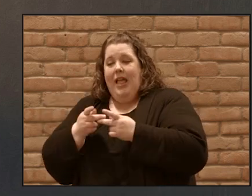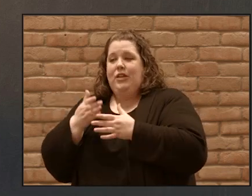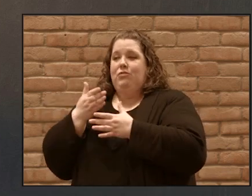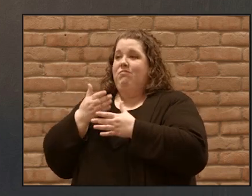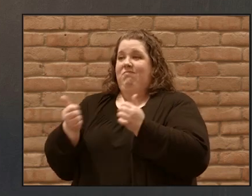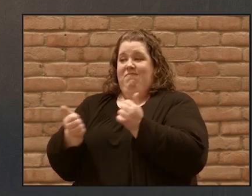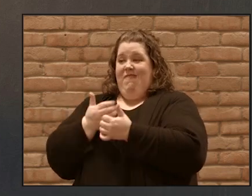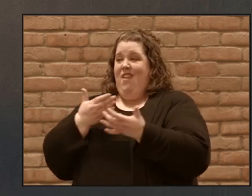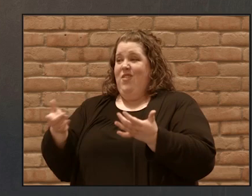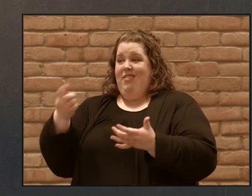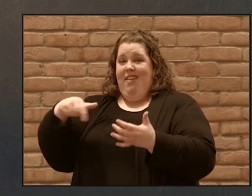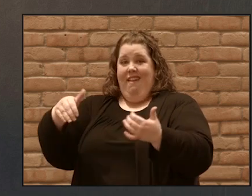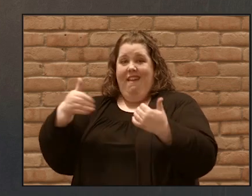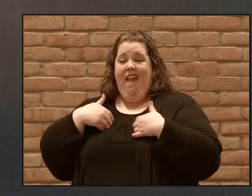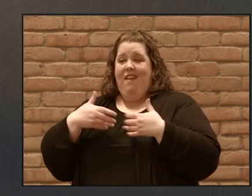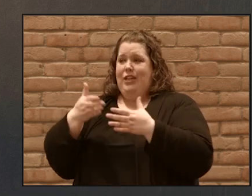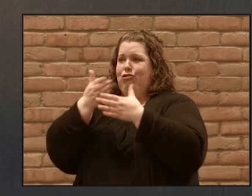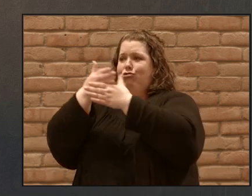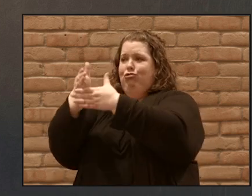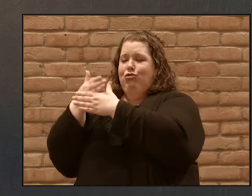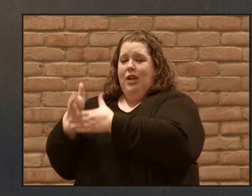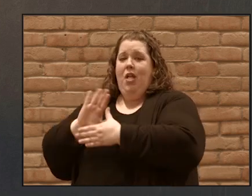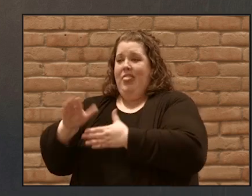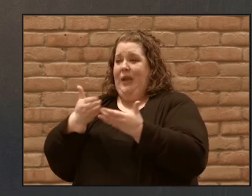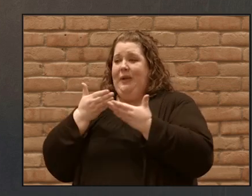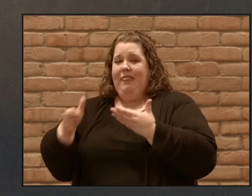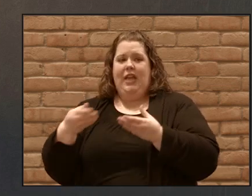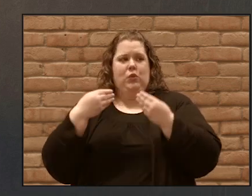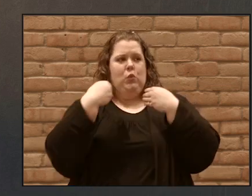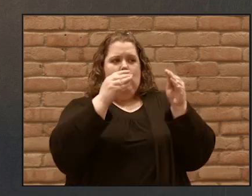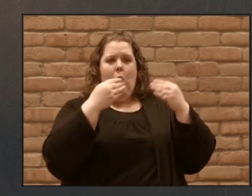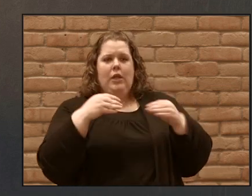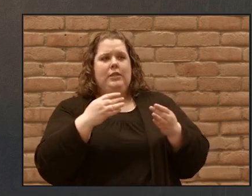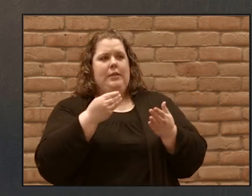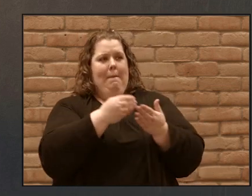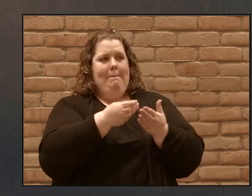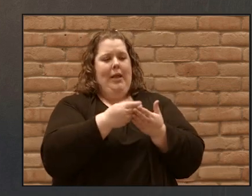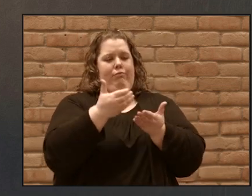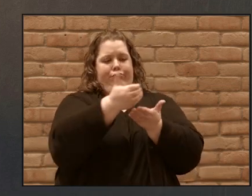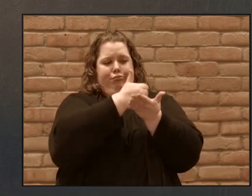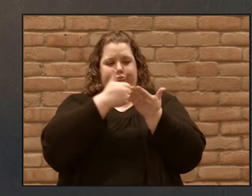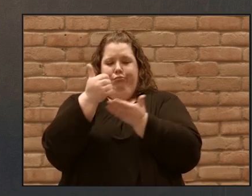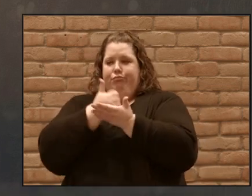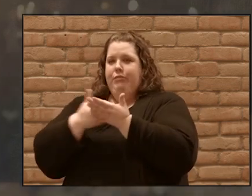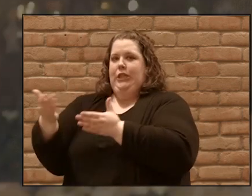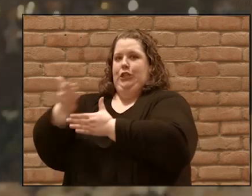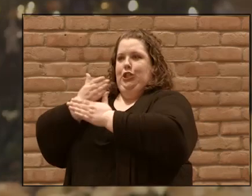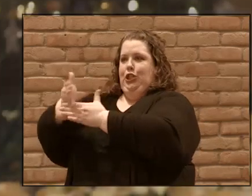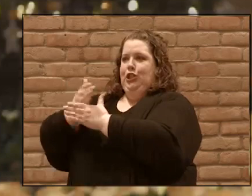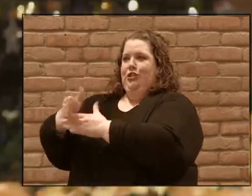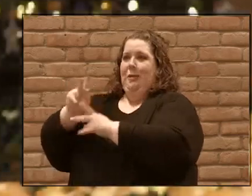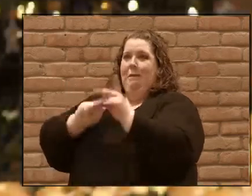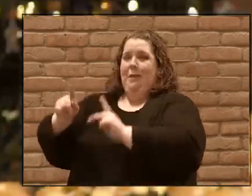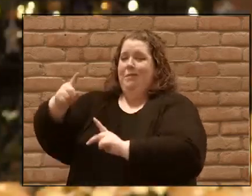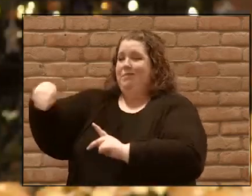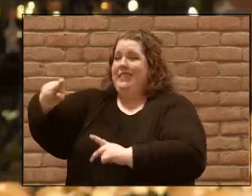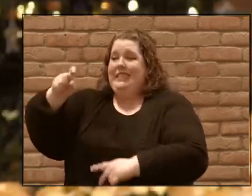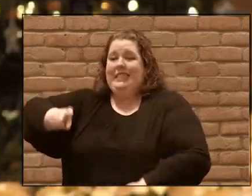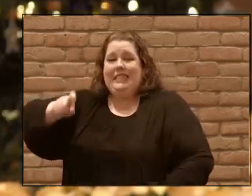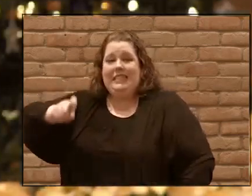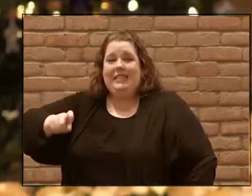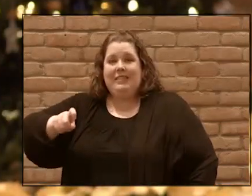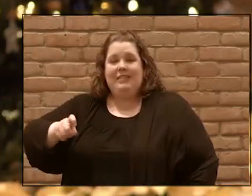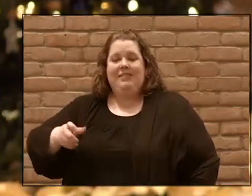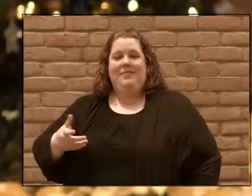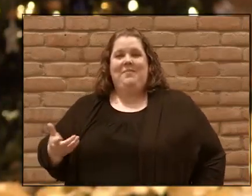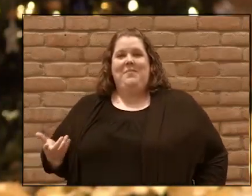they had. They sold their property and possessions and shared the money with those in need. This